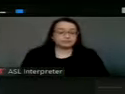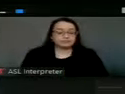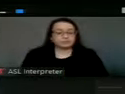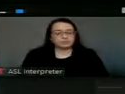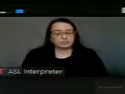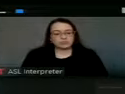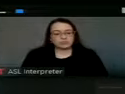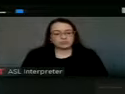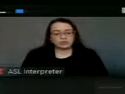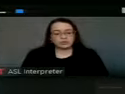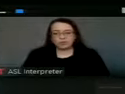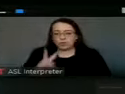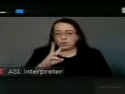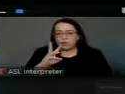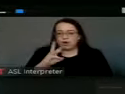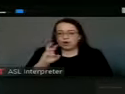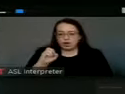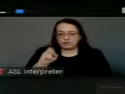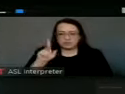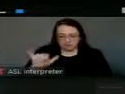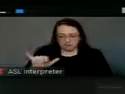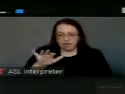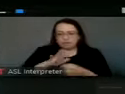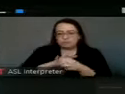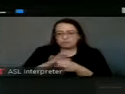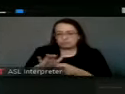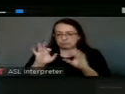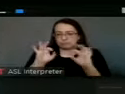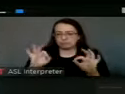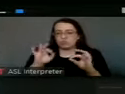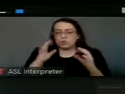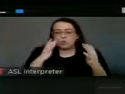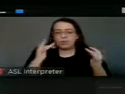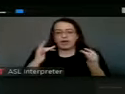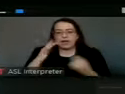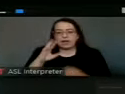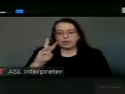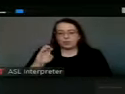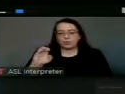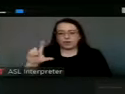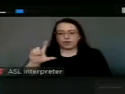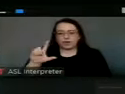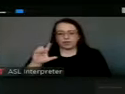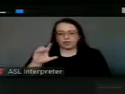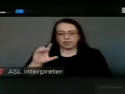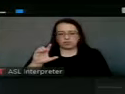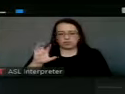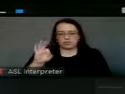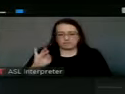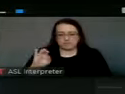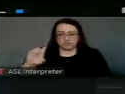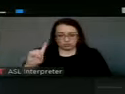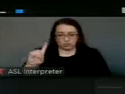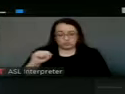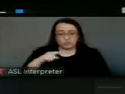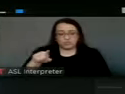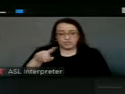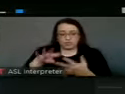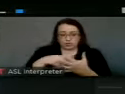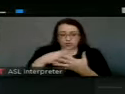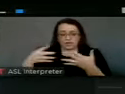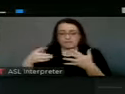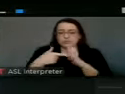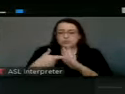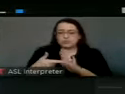Our water supply is solid really because of the well field. This graph shows the